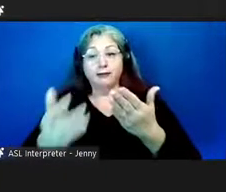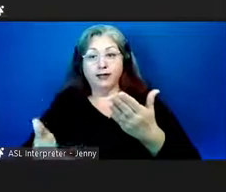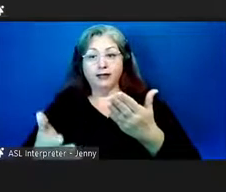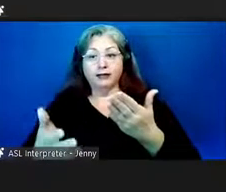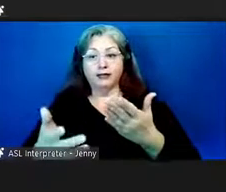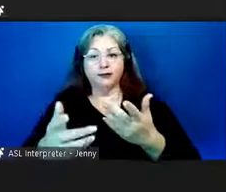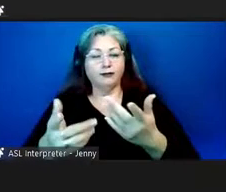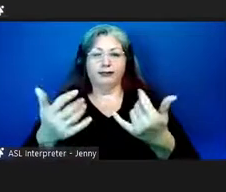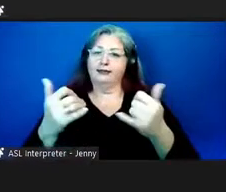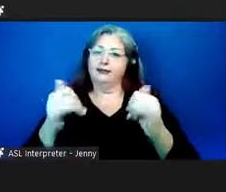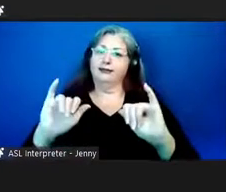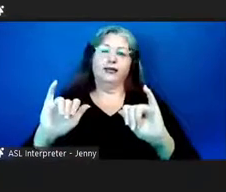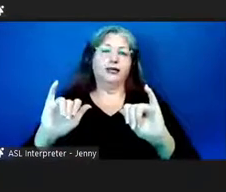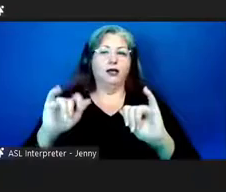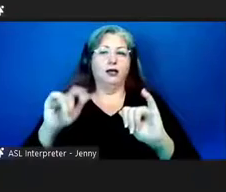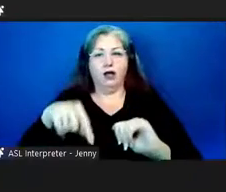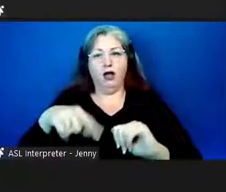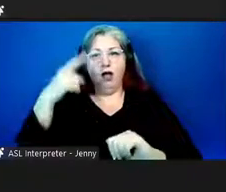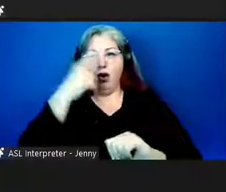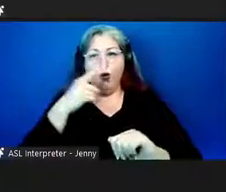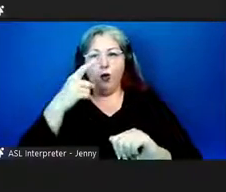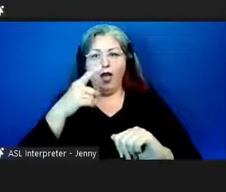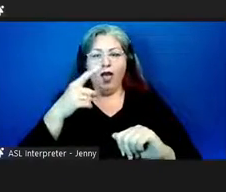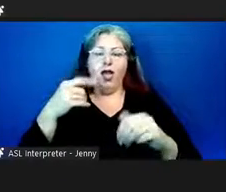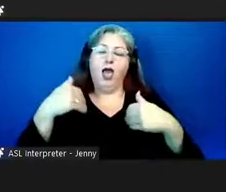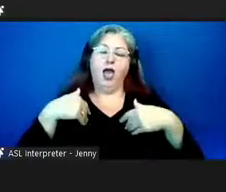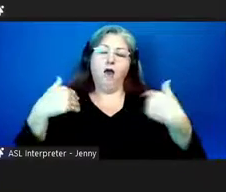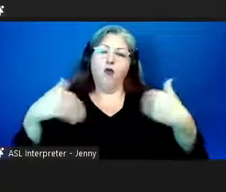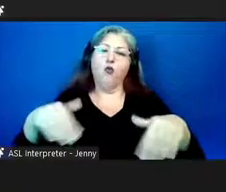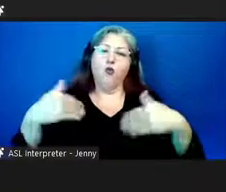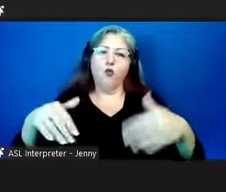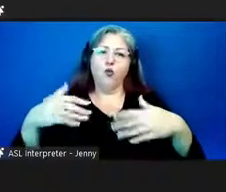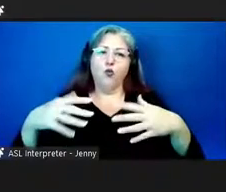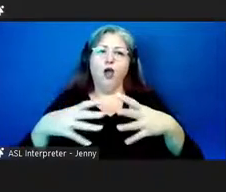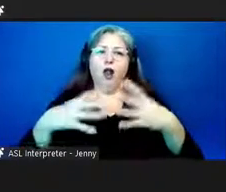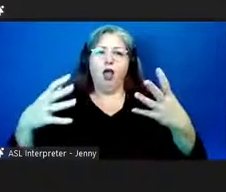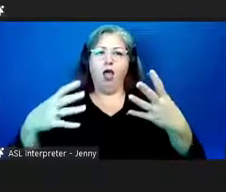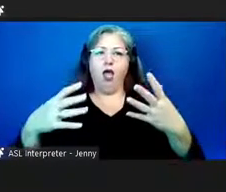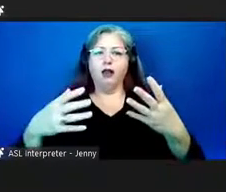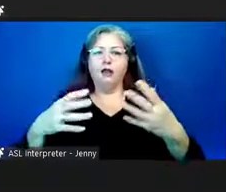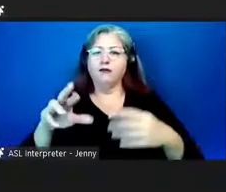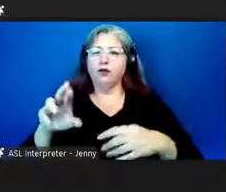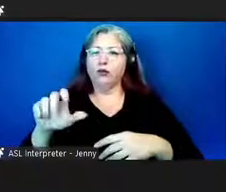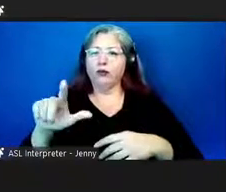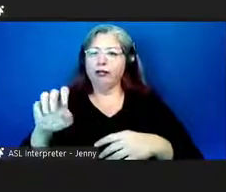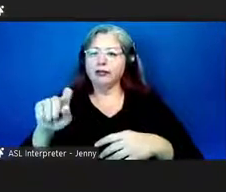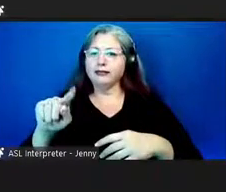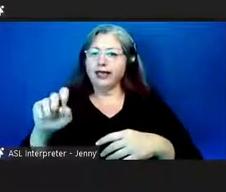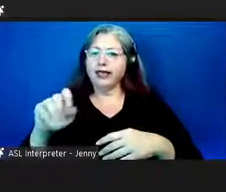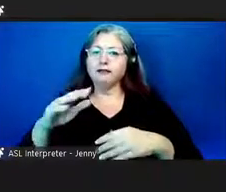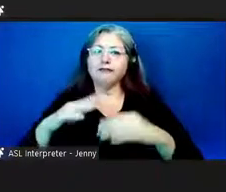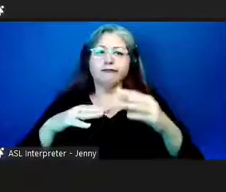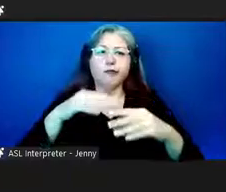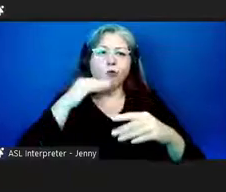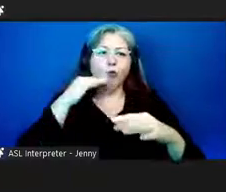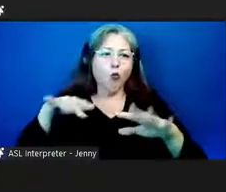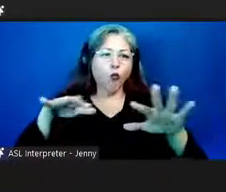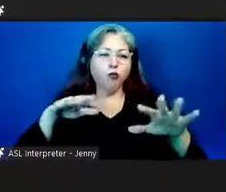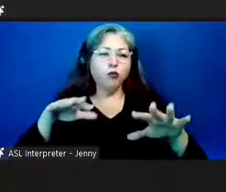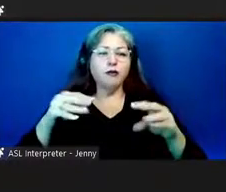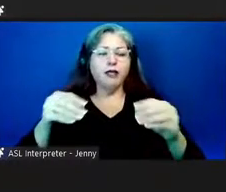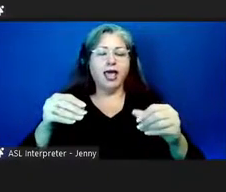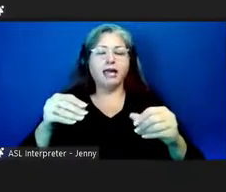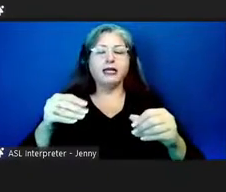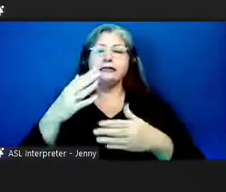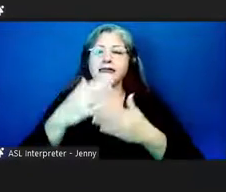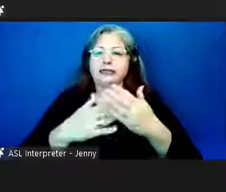uh hawaii has so much real estate uh and so there was some urban